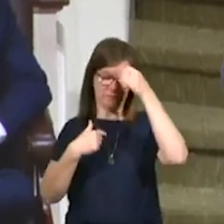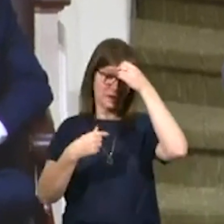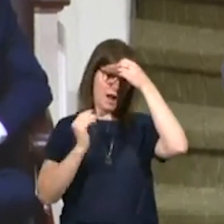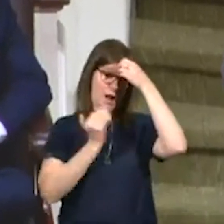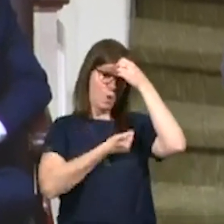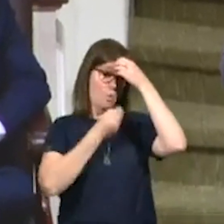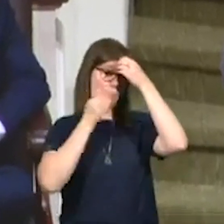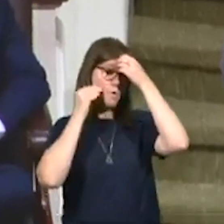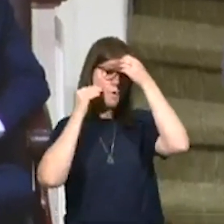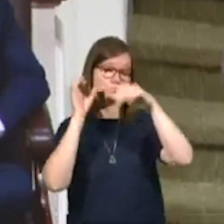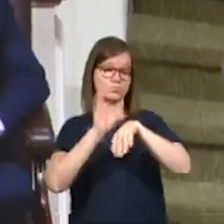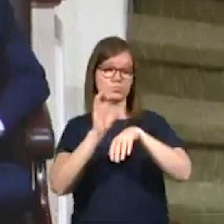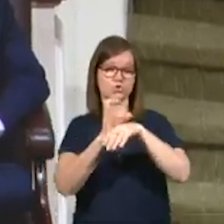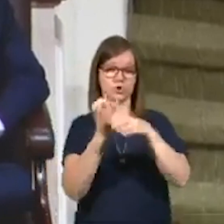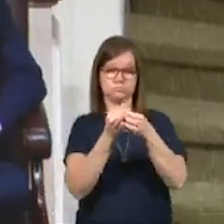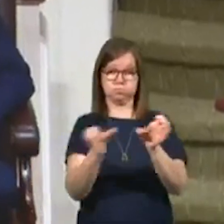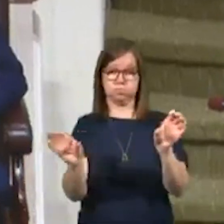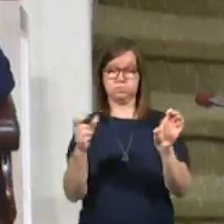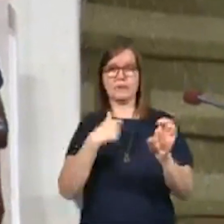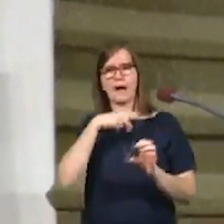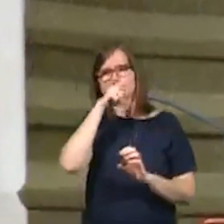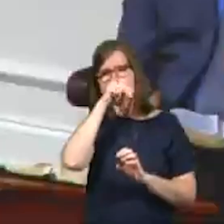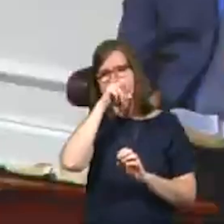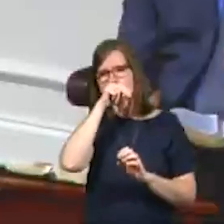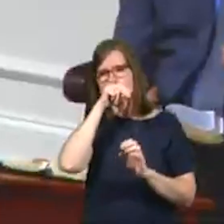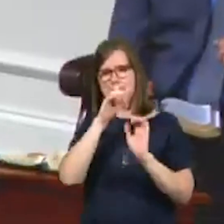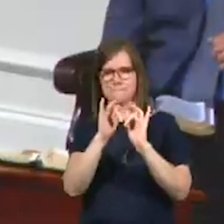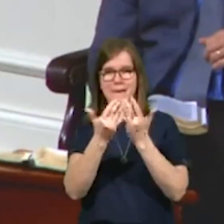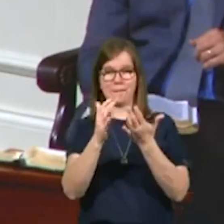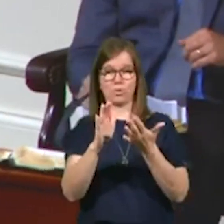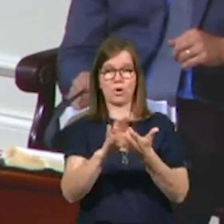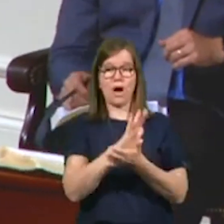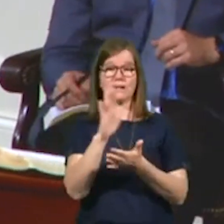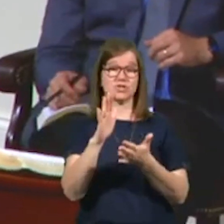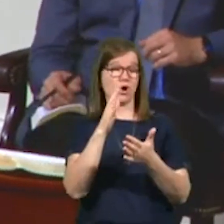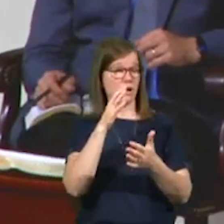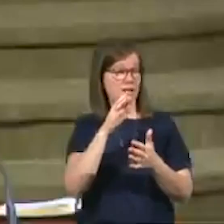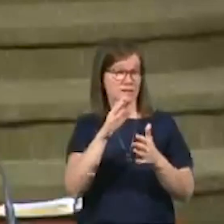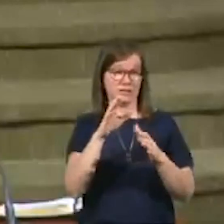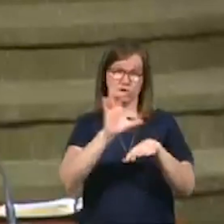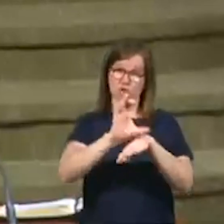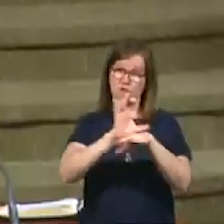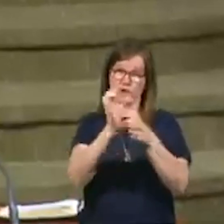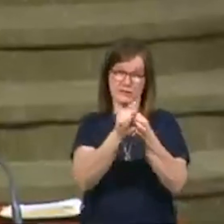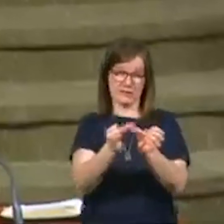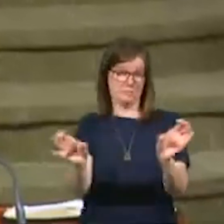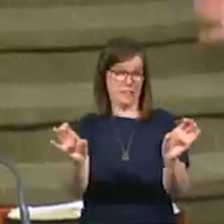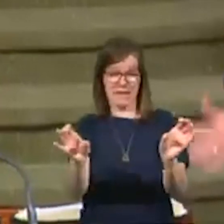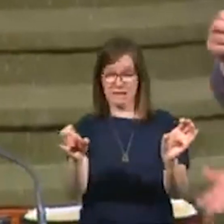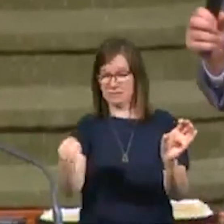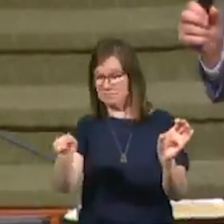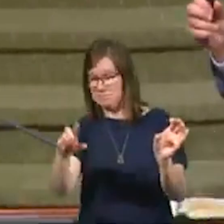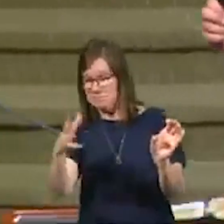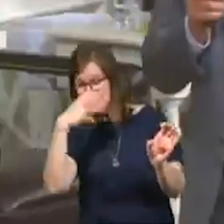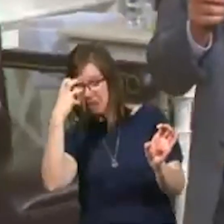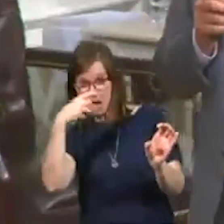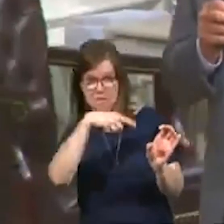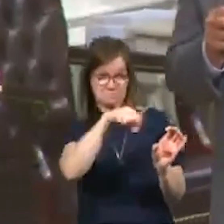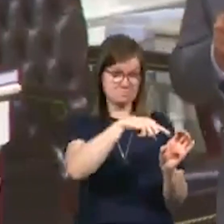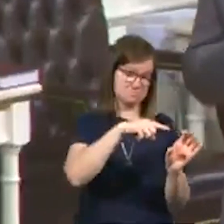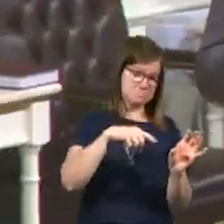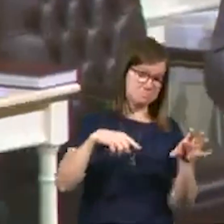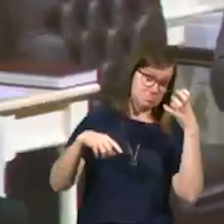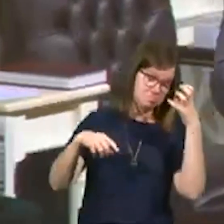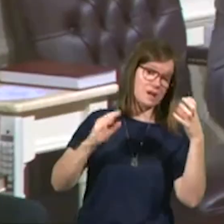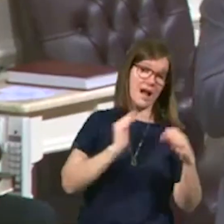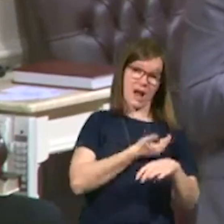split. I was a freshman in Bible college. Church splits are a terrible thing. One side of the church gets mad at the other side of the church and our church was